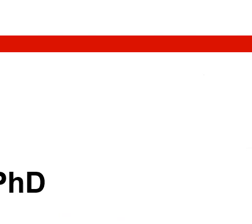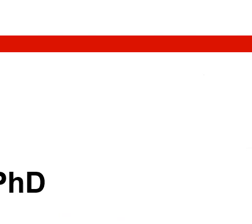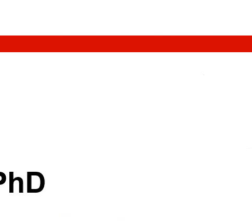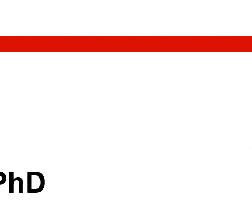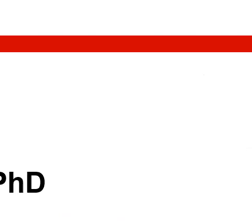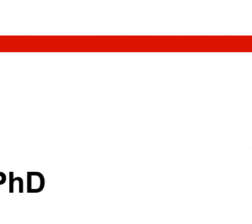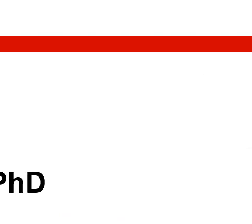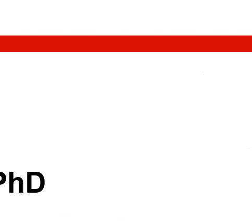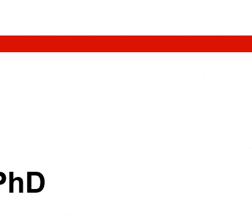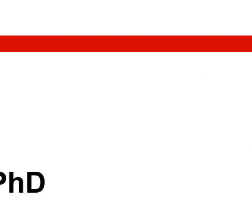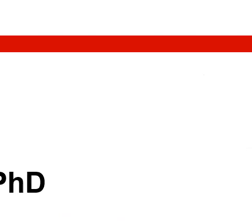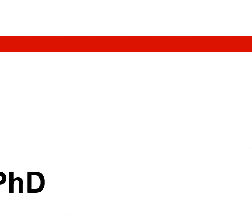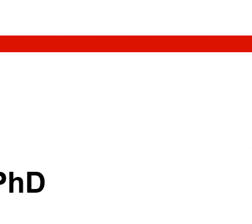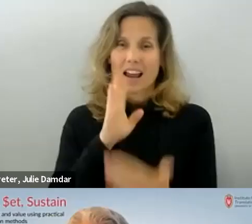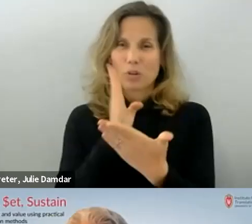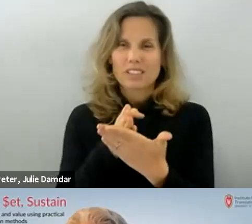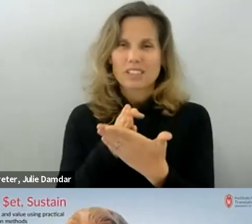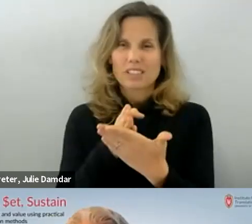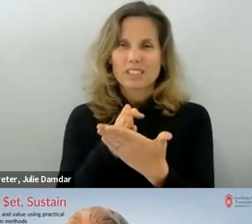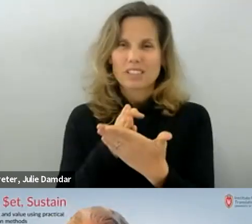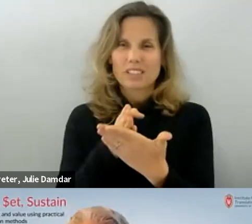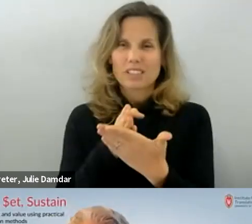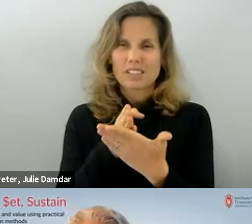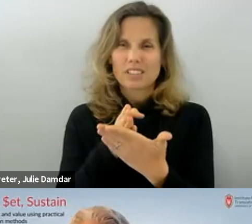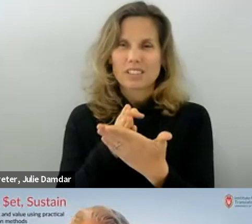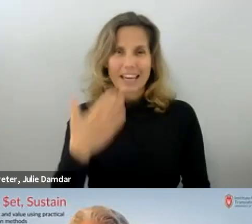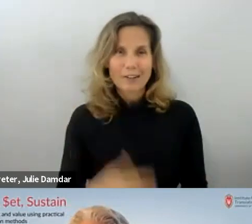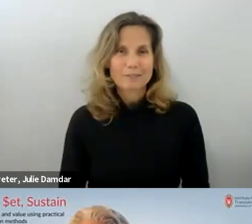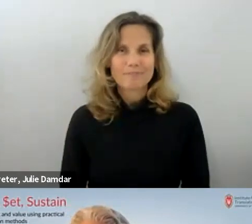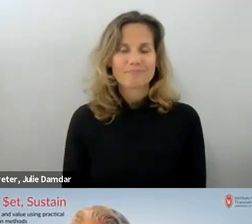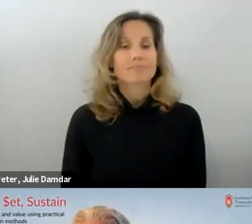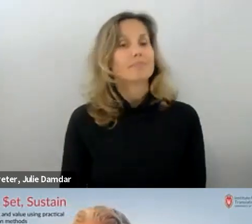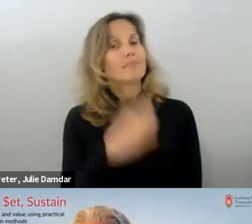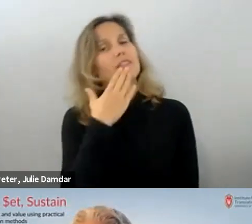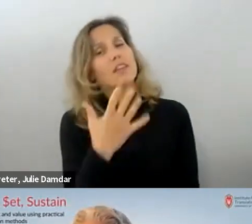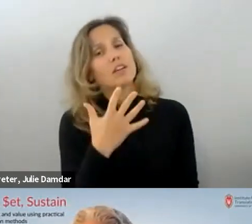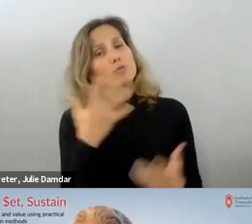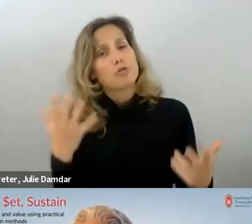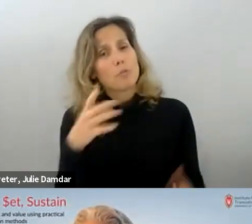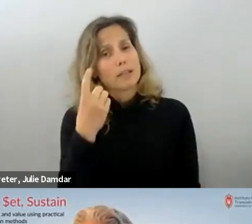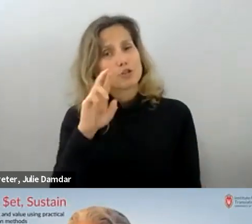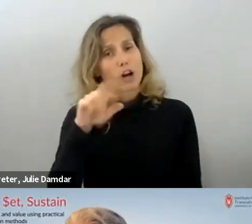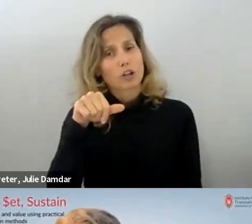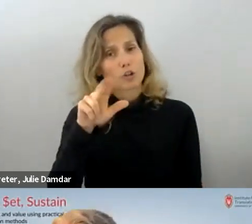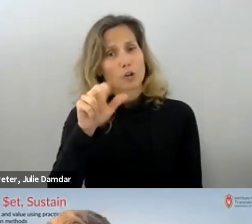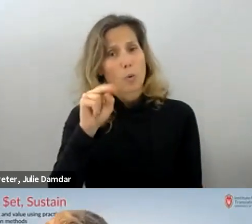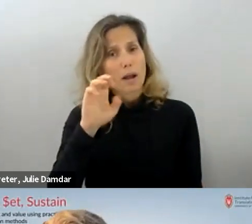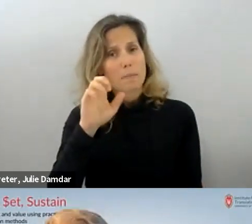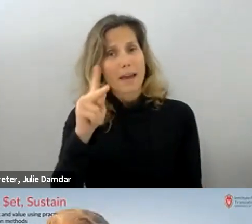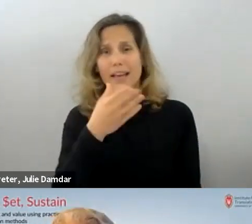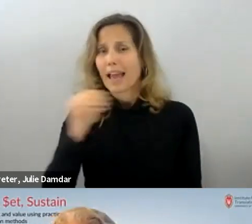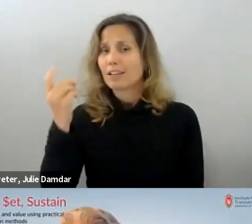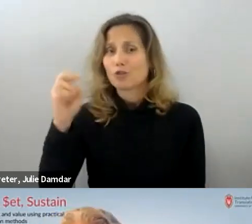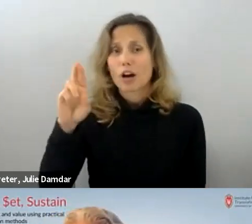And I'll stop sharing. Thanks. Thank you so much, Dr. Kwan Beck. That was fabulous. And Dr. Ford